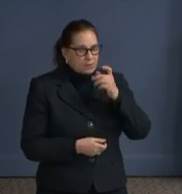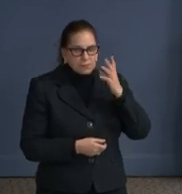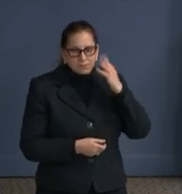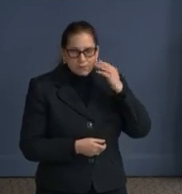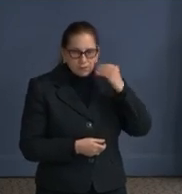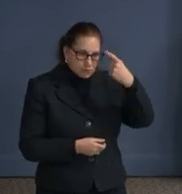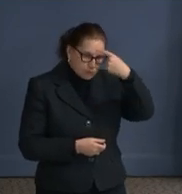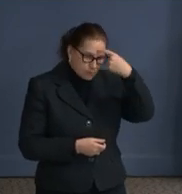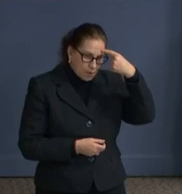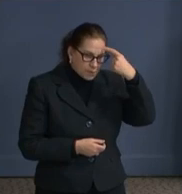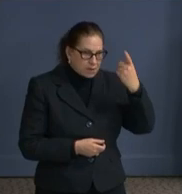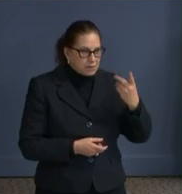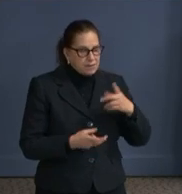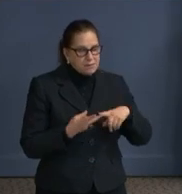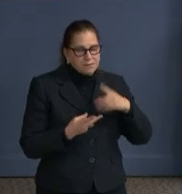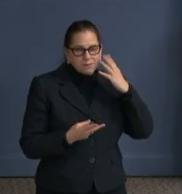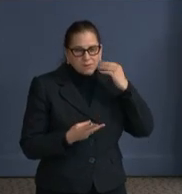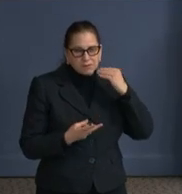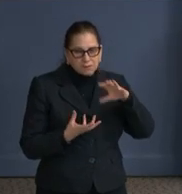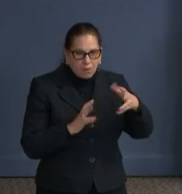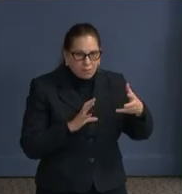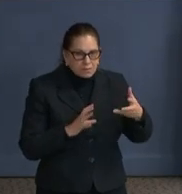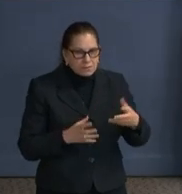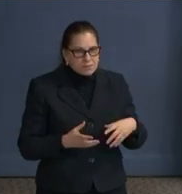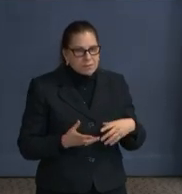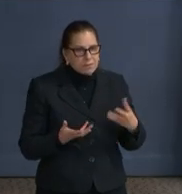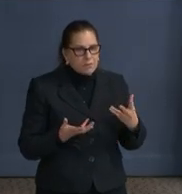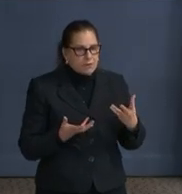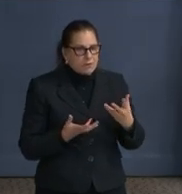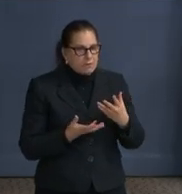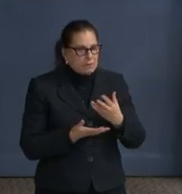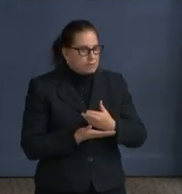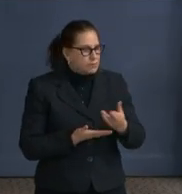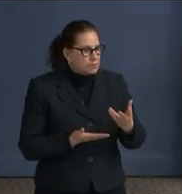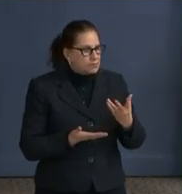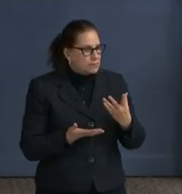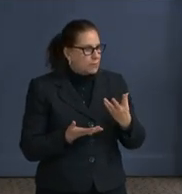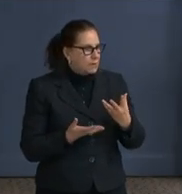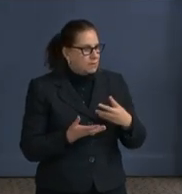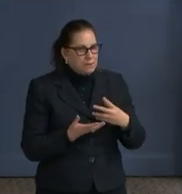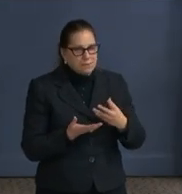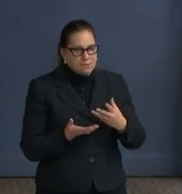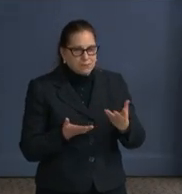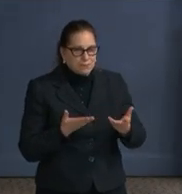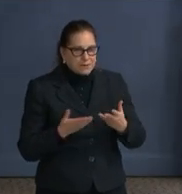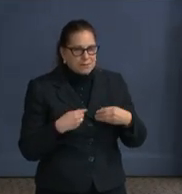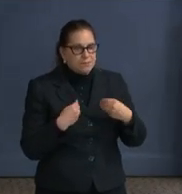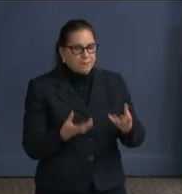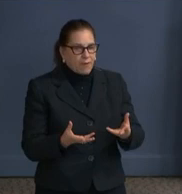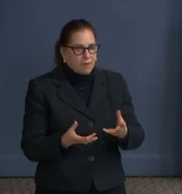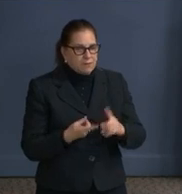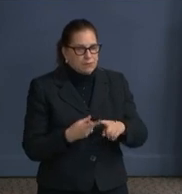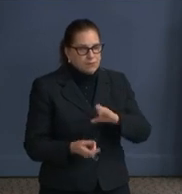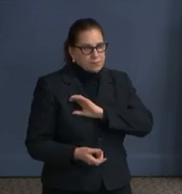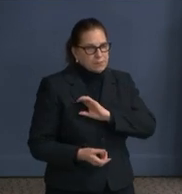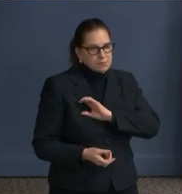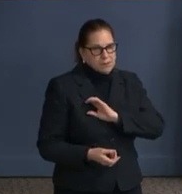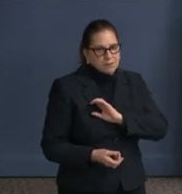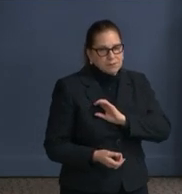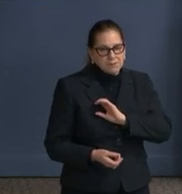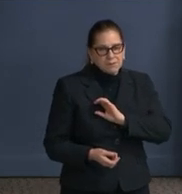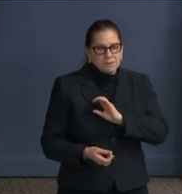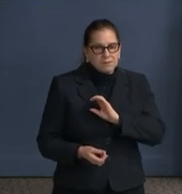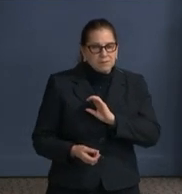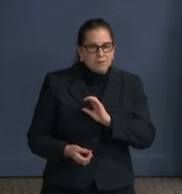Sure. I'm going to ask Dr. Mitchell to say that. And thank you for that question. I think there's been a lot of appropriate